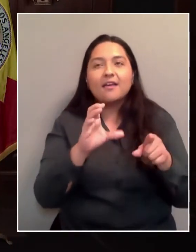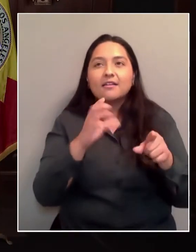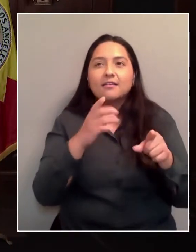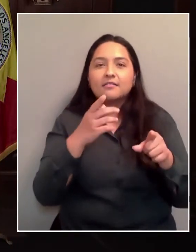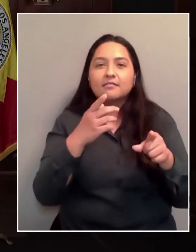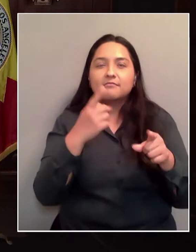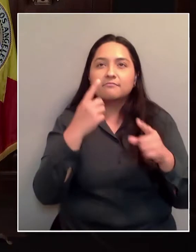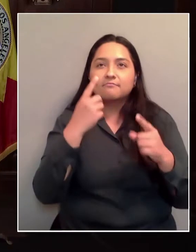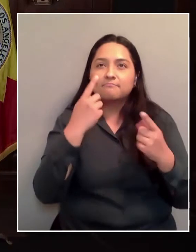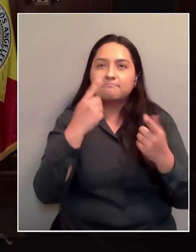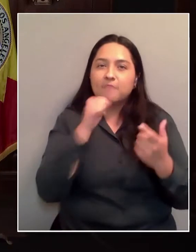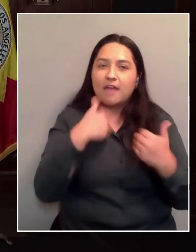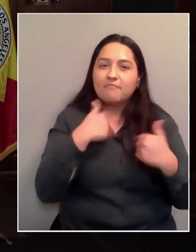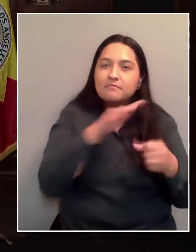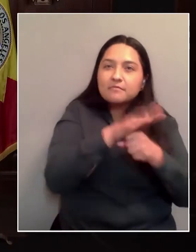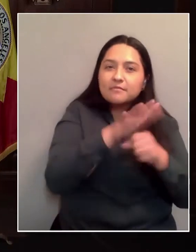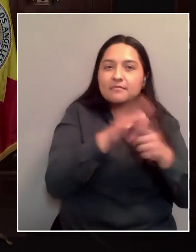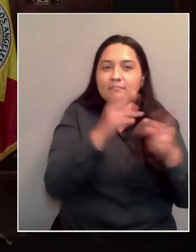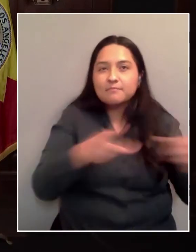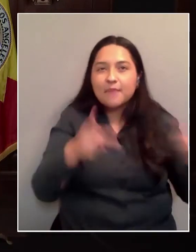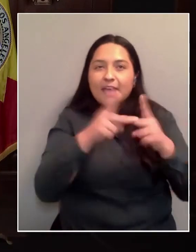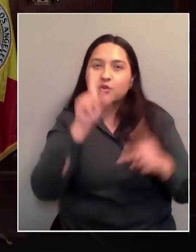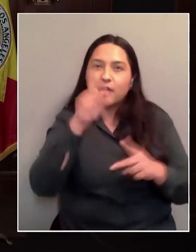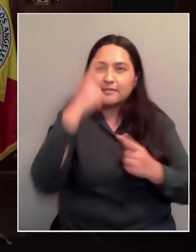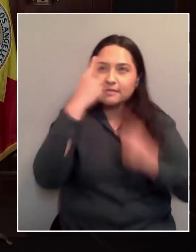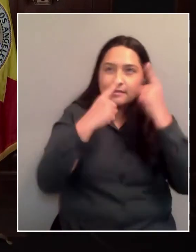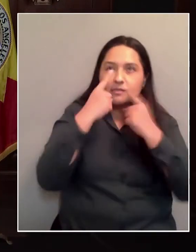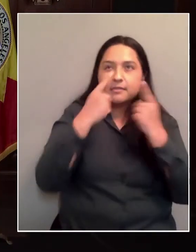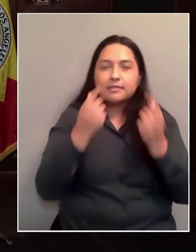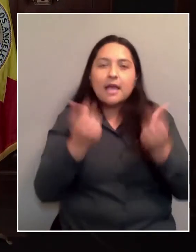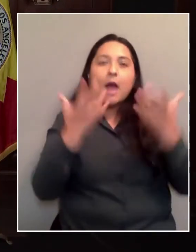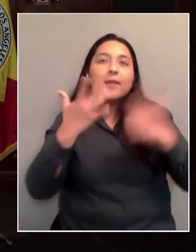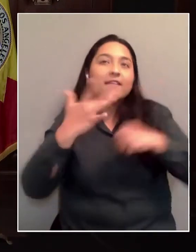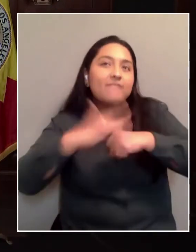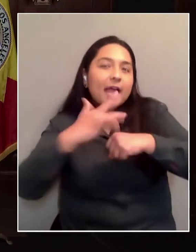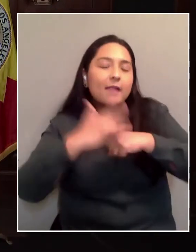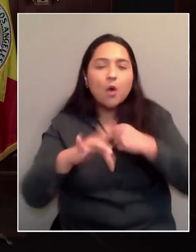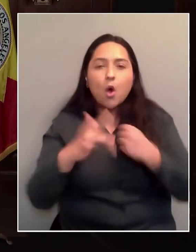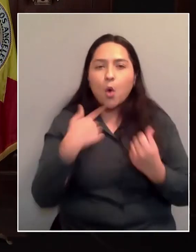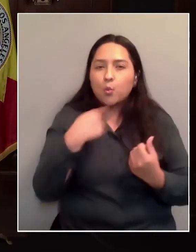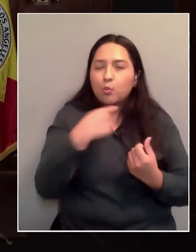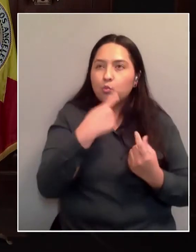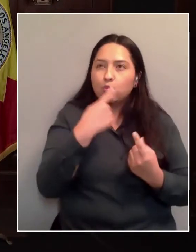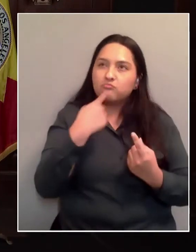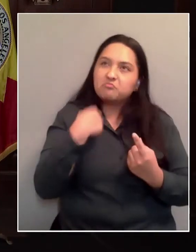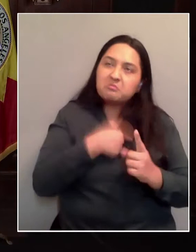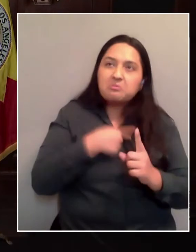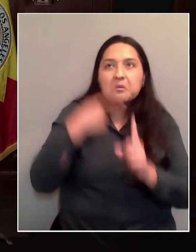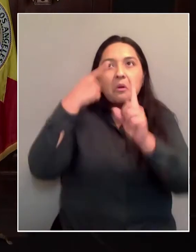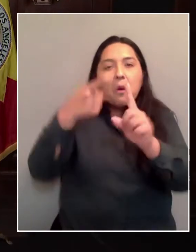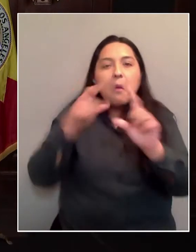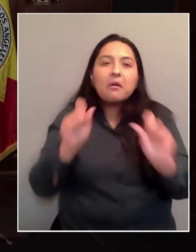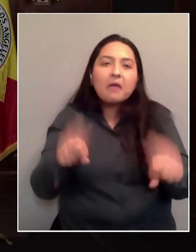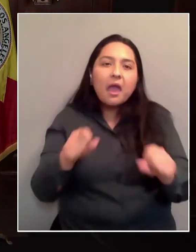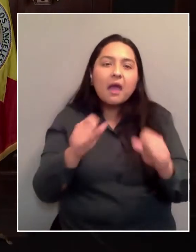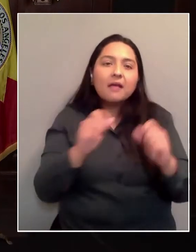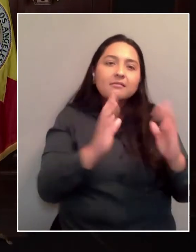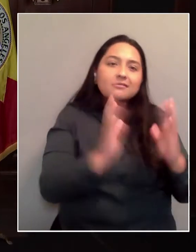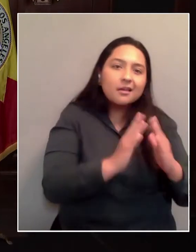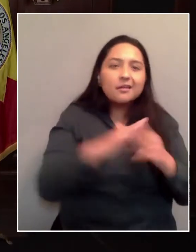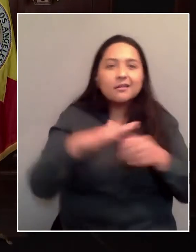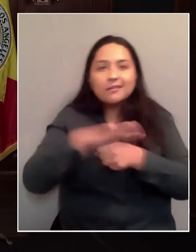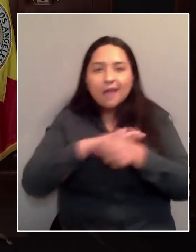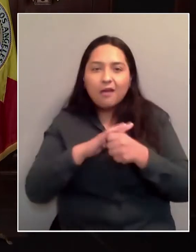careful at not overestimating. We're looking at hundreds already. I think we can get to a goal together with the city and the county of at least a couple thousand.